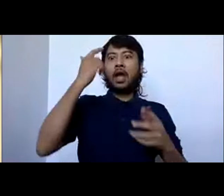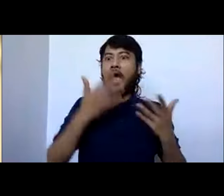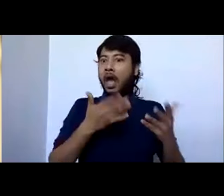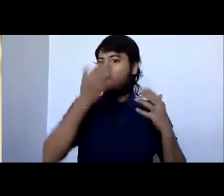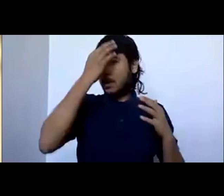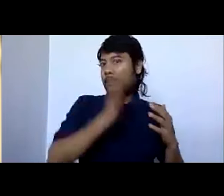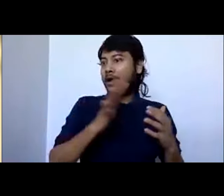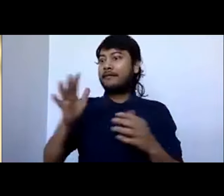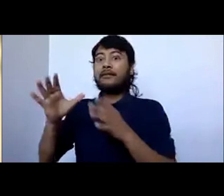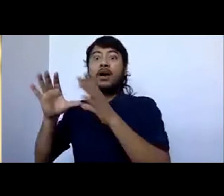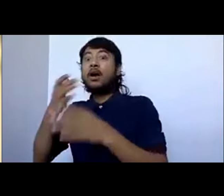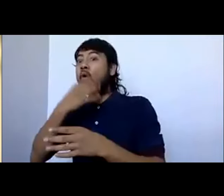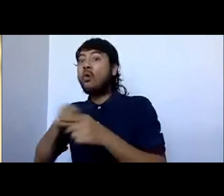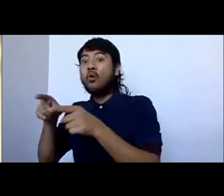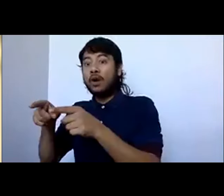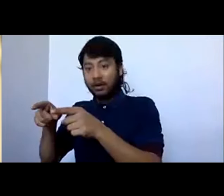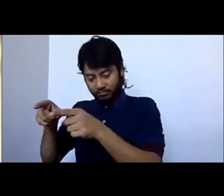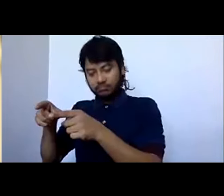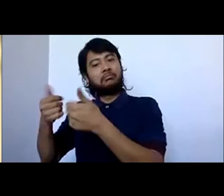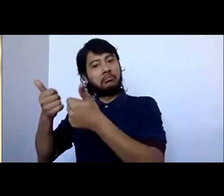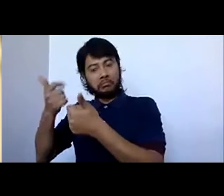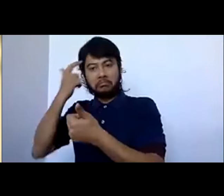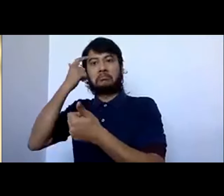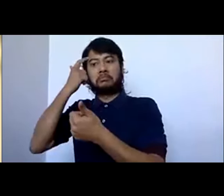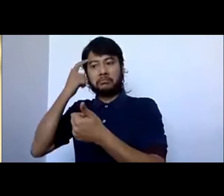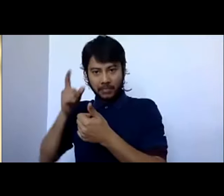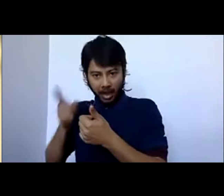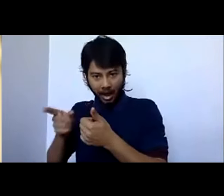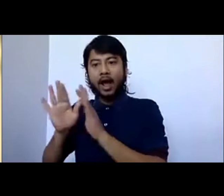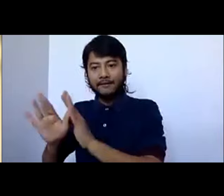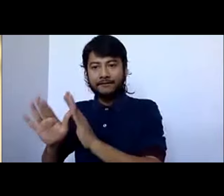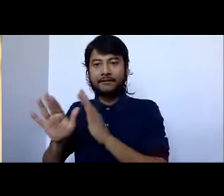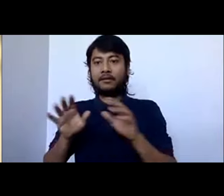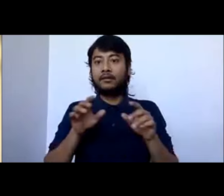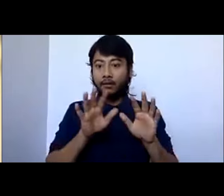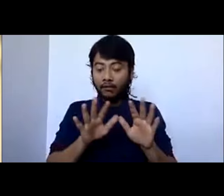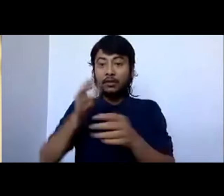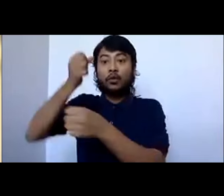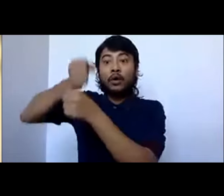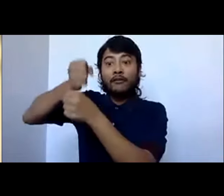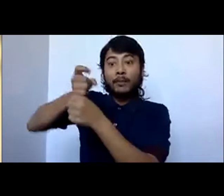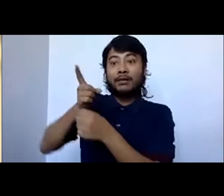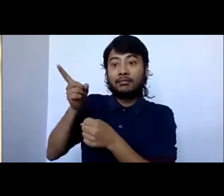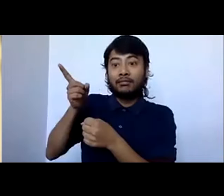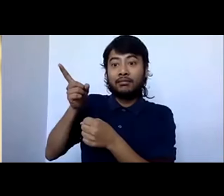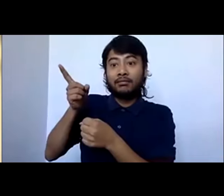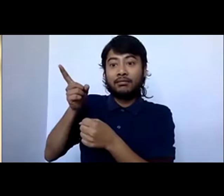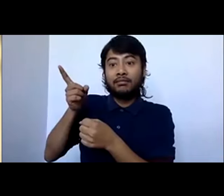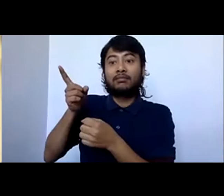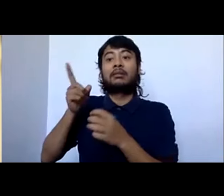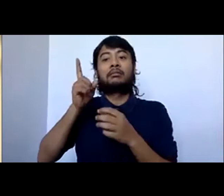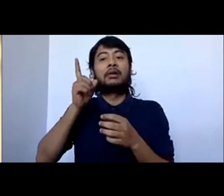So, you know, that's what I would say is, you know, at the moment, if anything, you know, the next generation is looking towards us to solutions